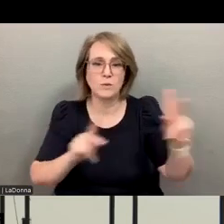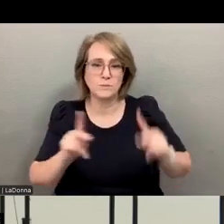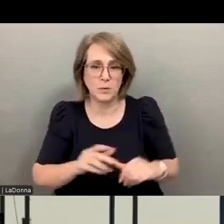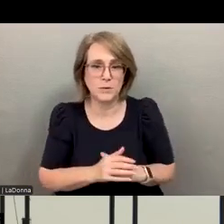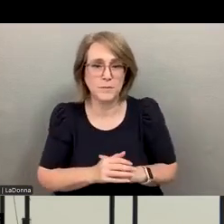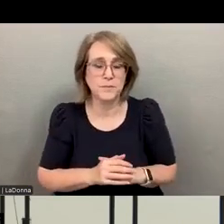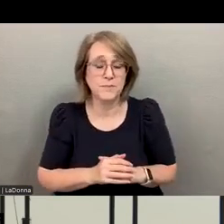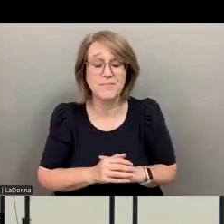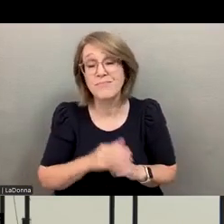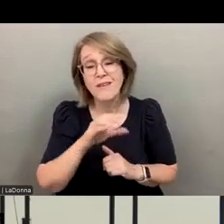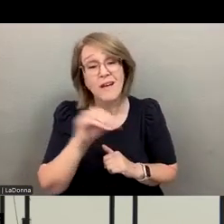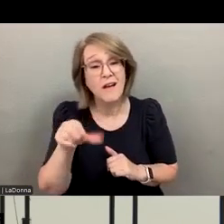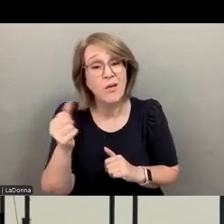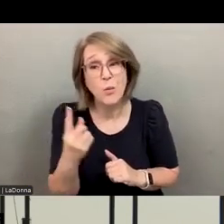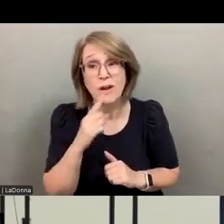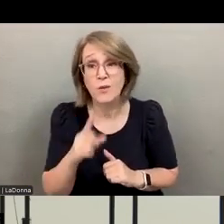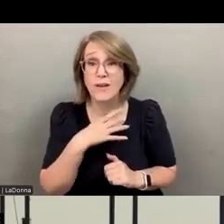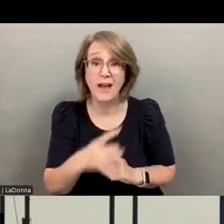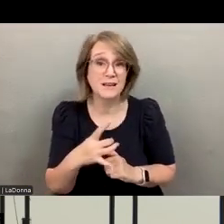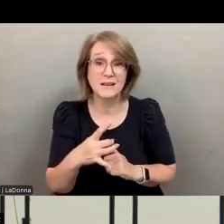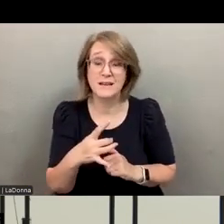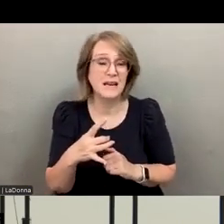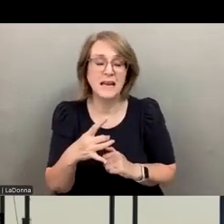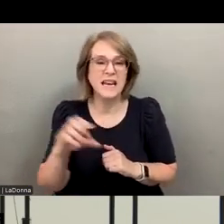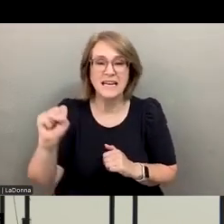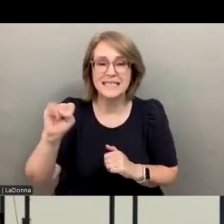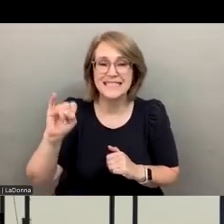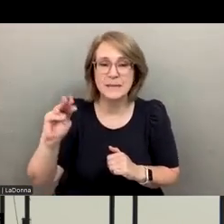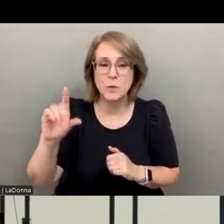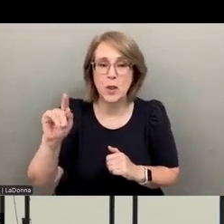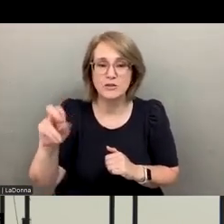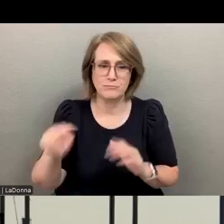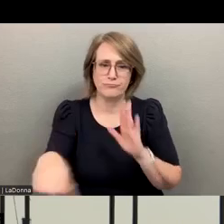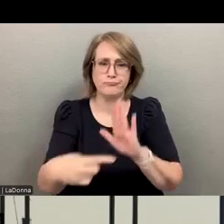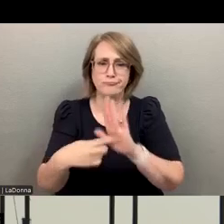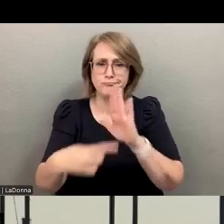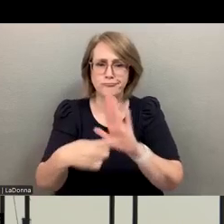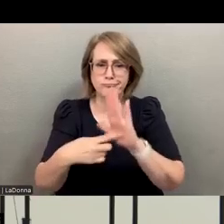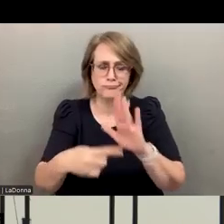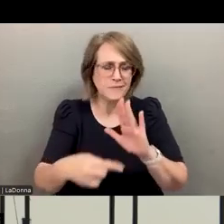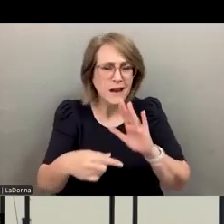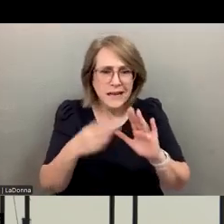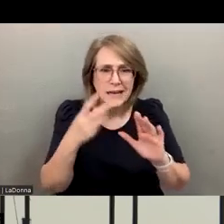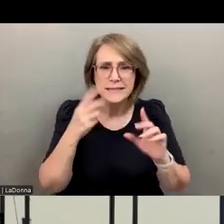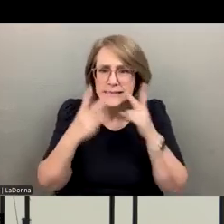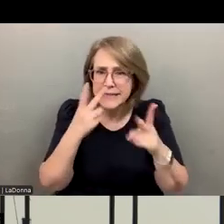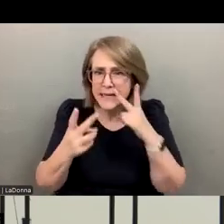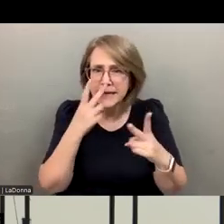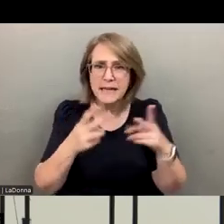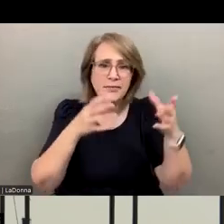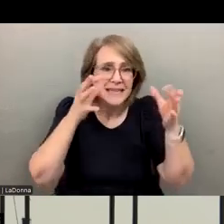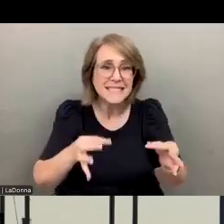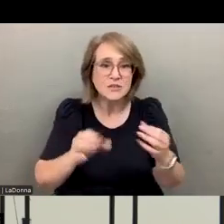And another one that I really like is the simulations and decision support systems. It can really